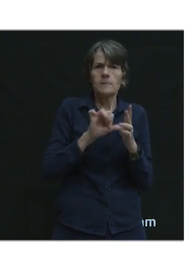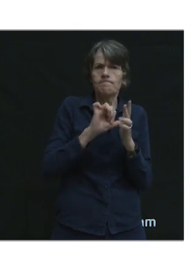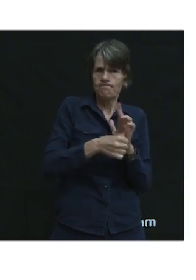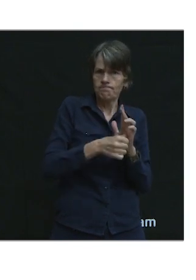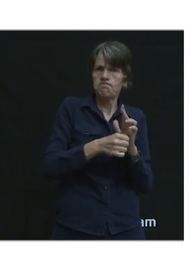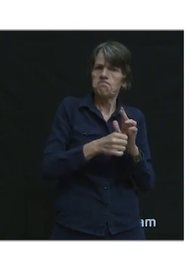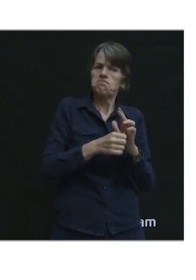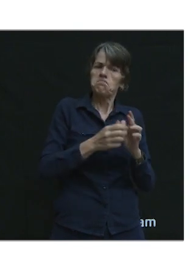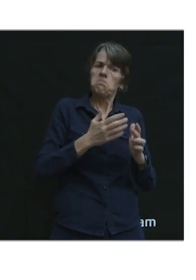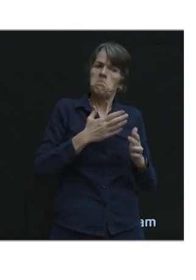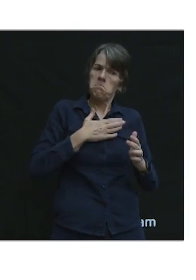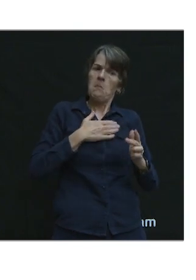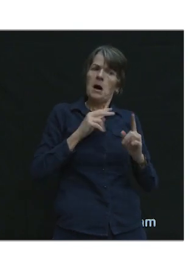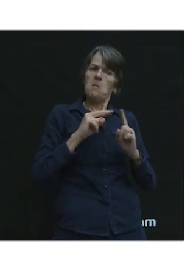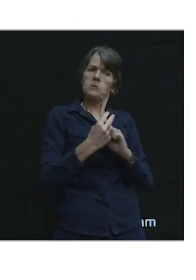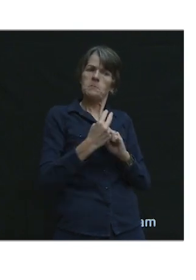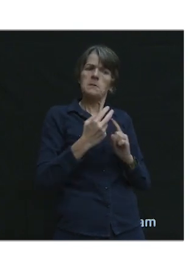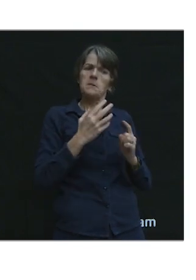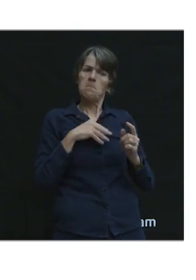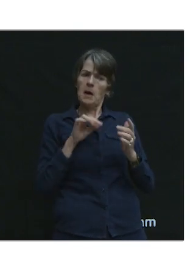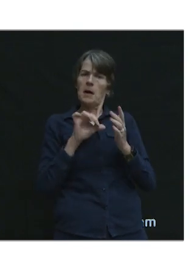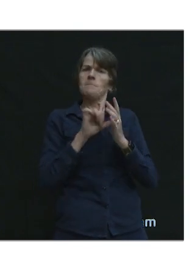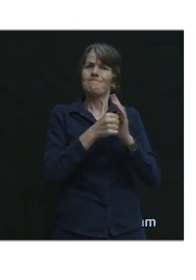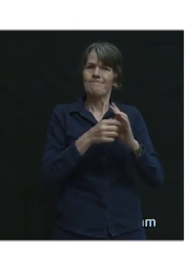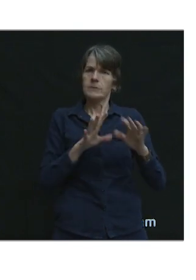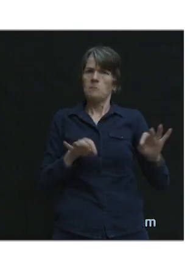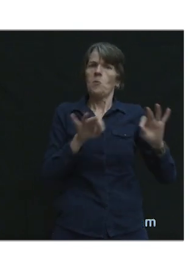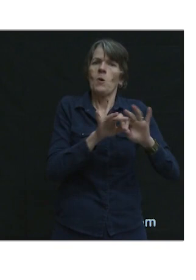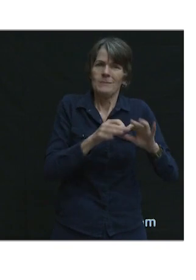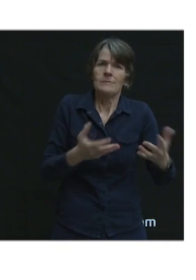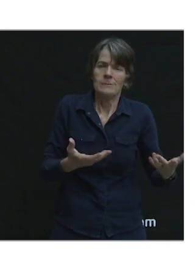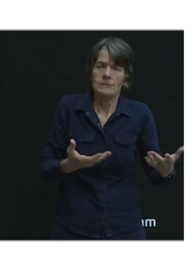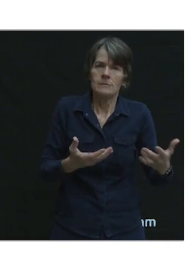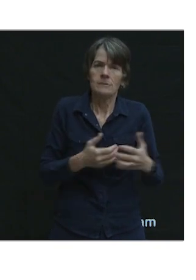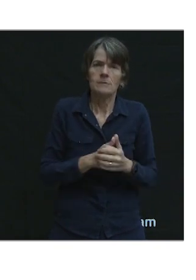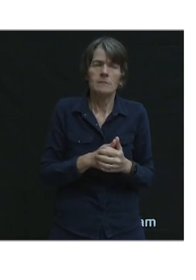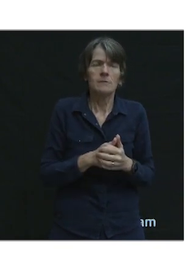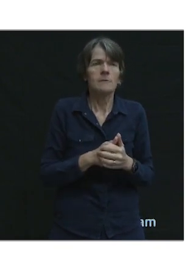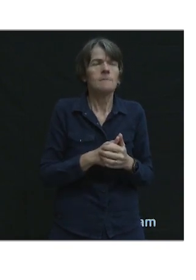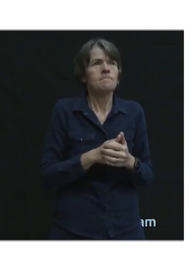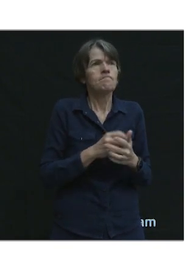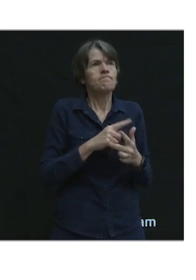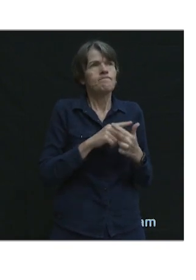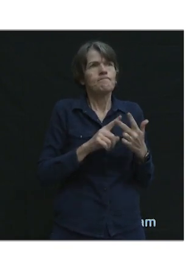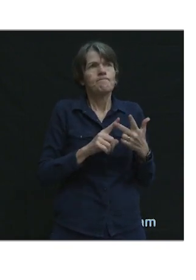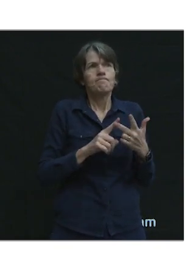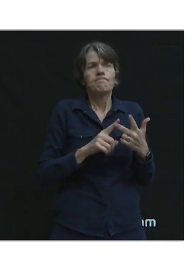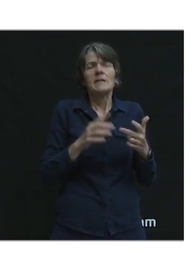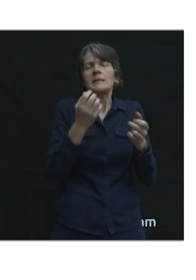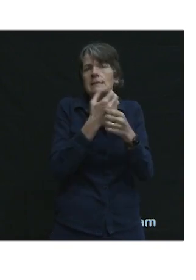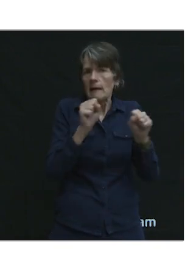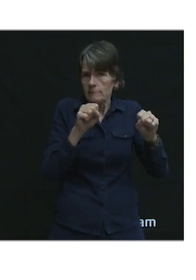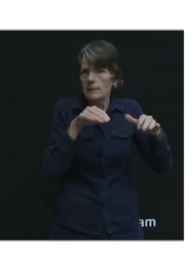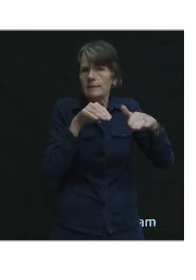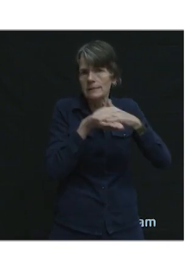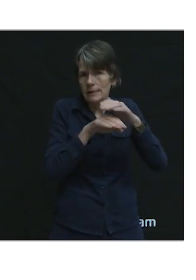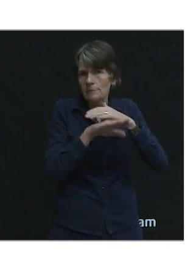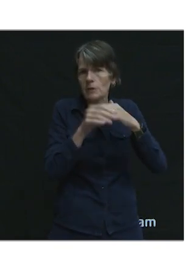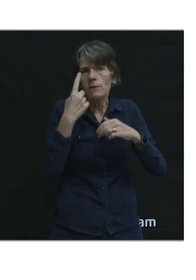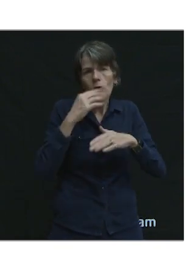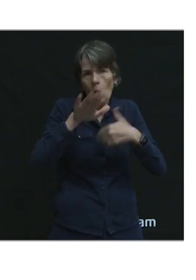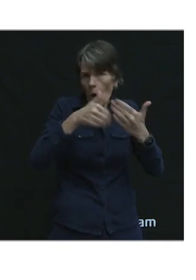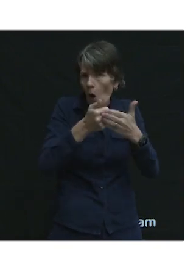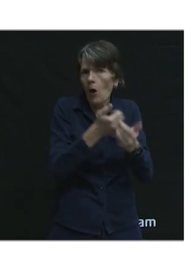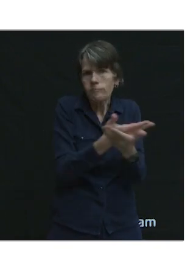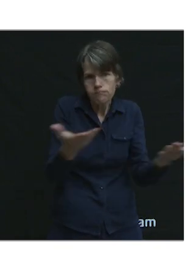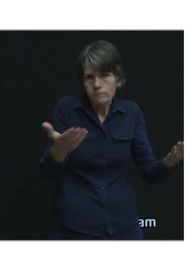what I think is important sort of for what I've spoken about success, about safety and accessibility for all, and so